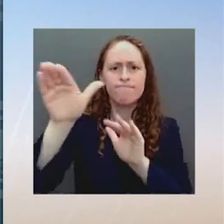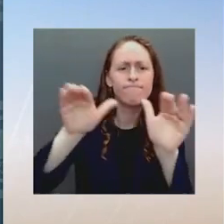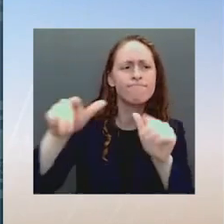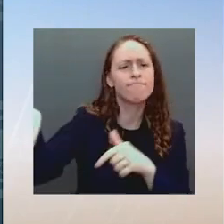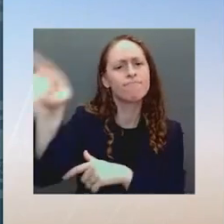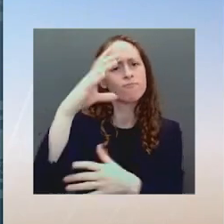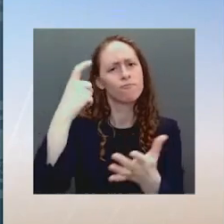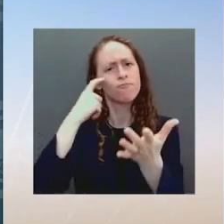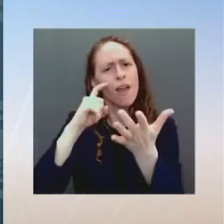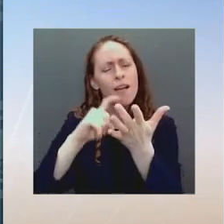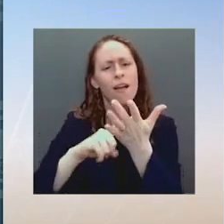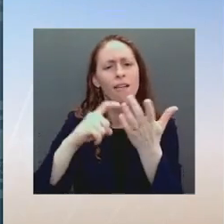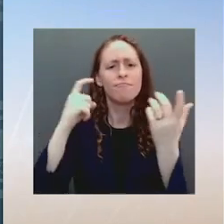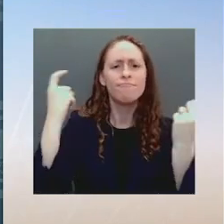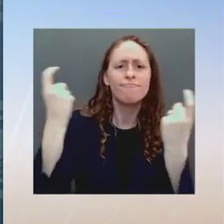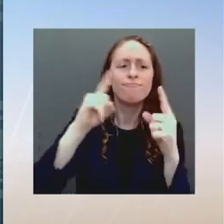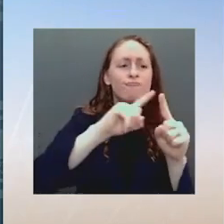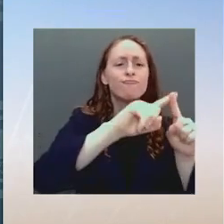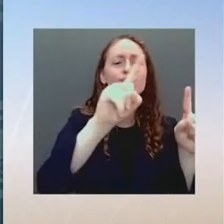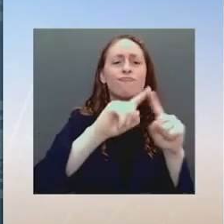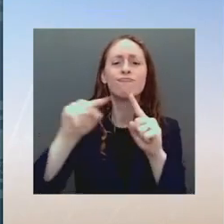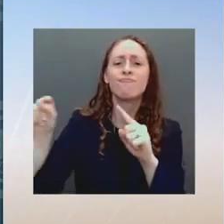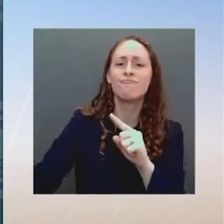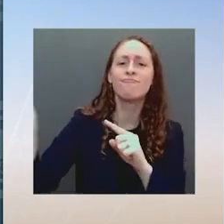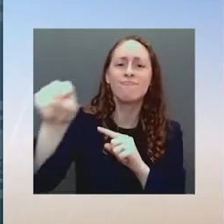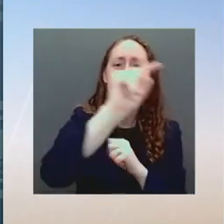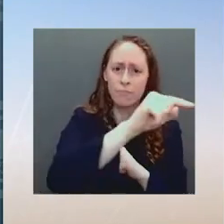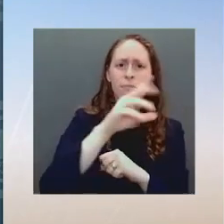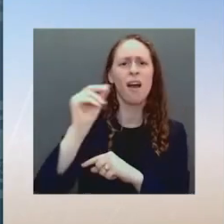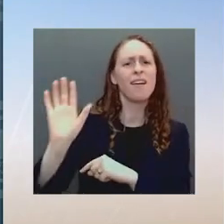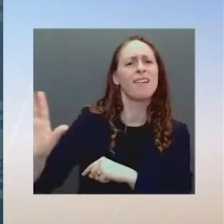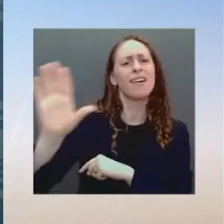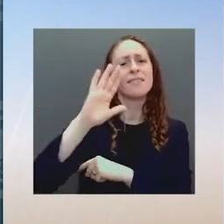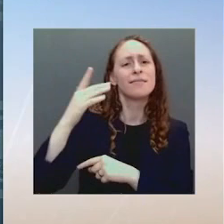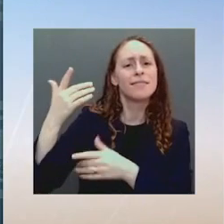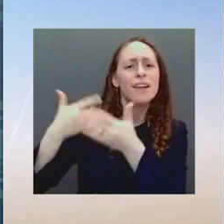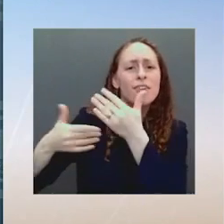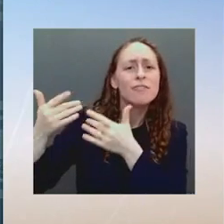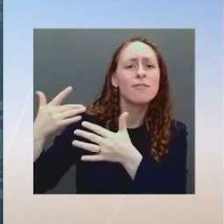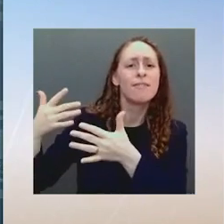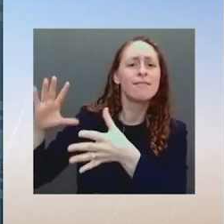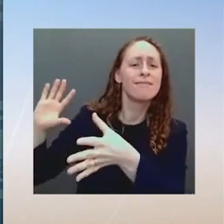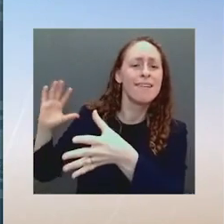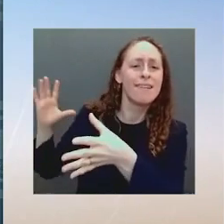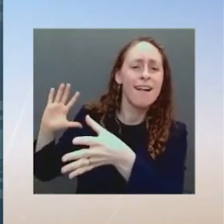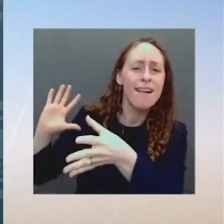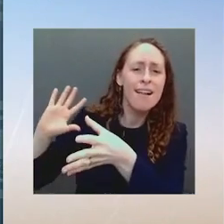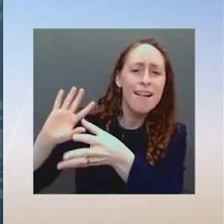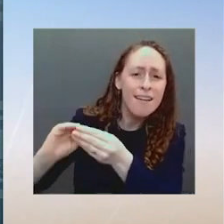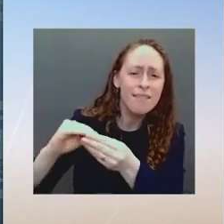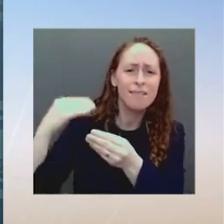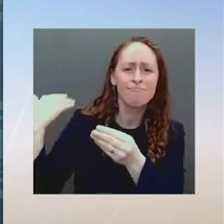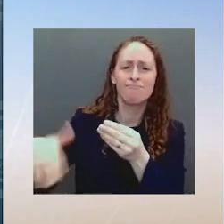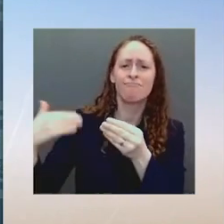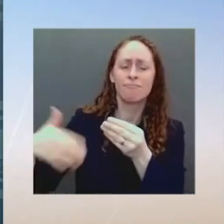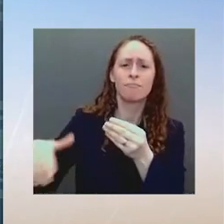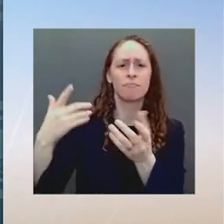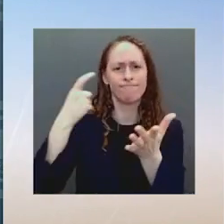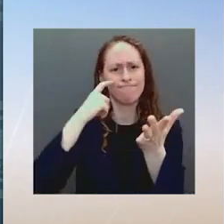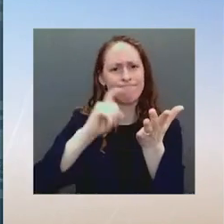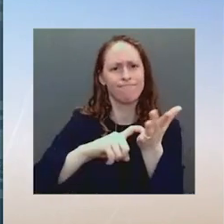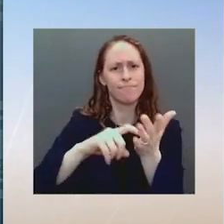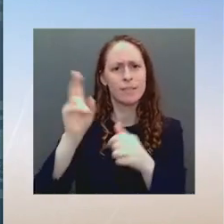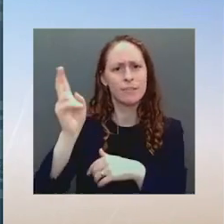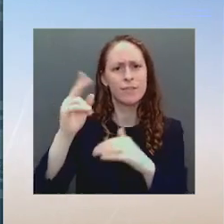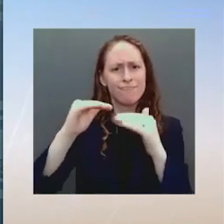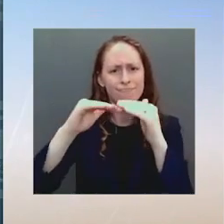Reckon with centuries of injustice and confront those injustices that still fester today. The President, Vice President, and First Lady, Second Gentleman,